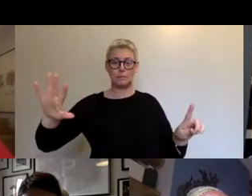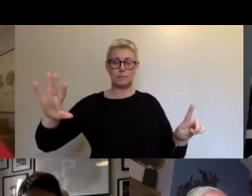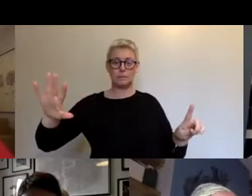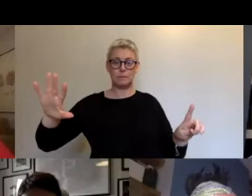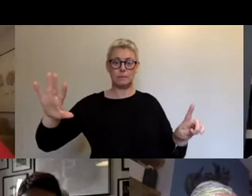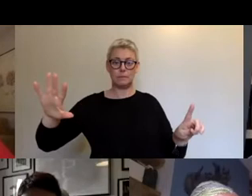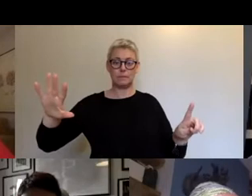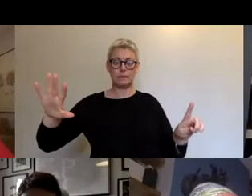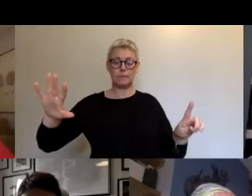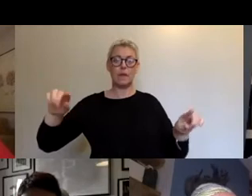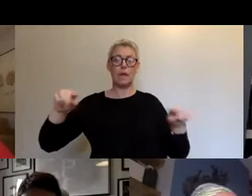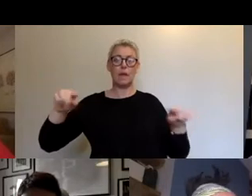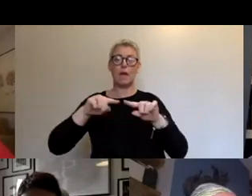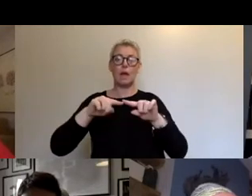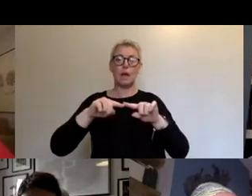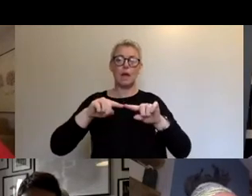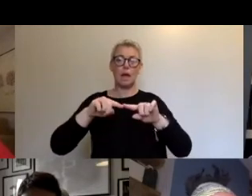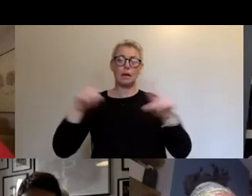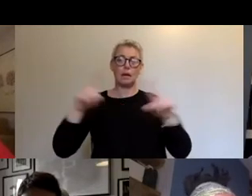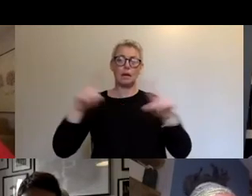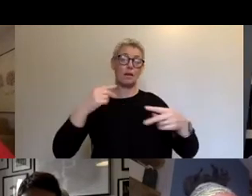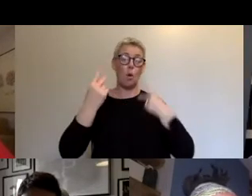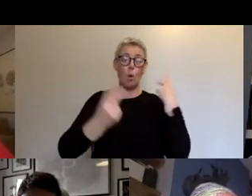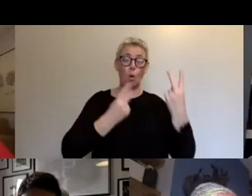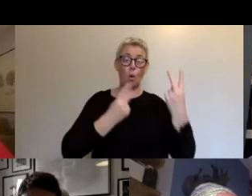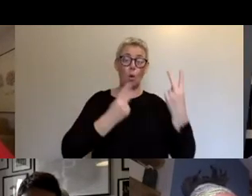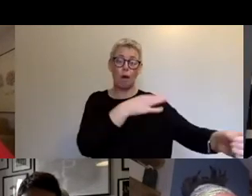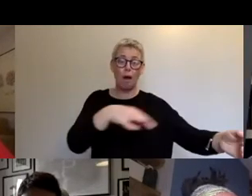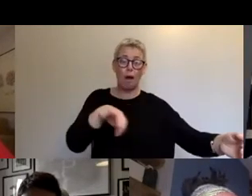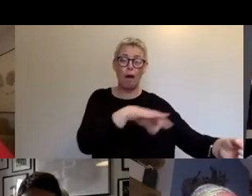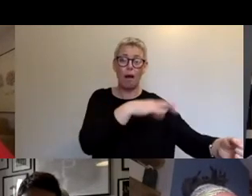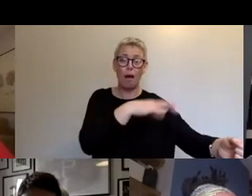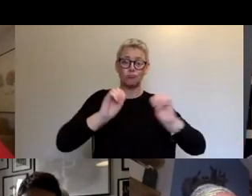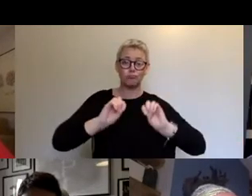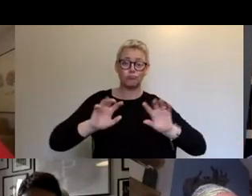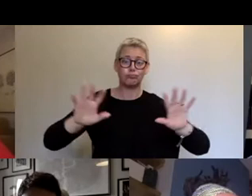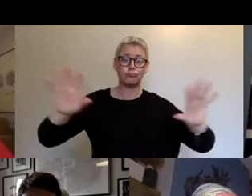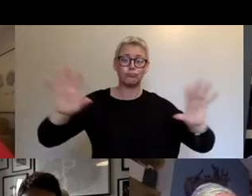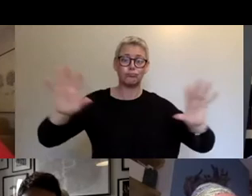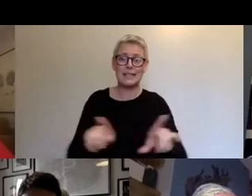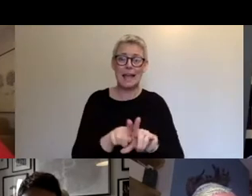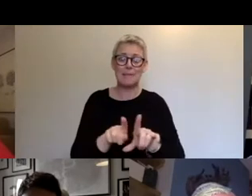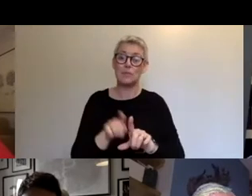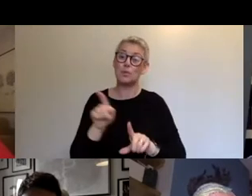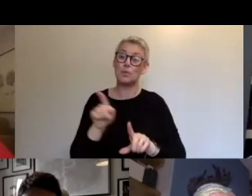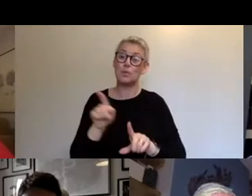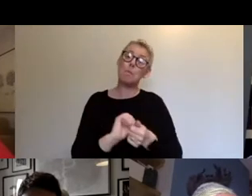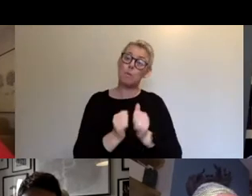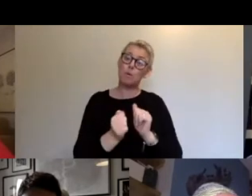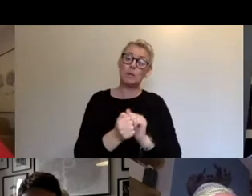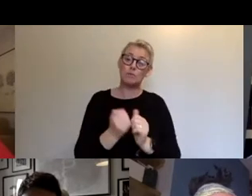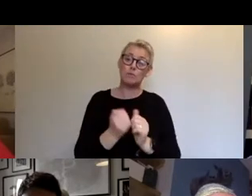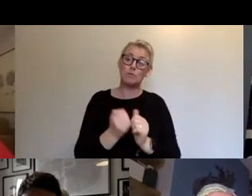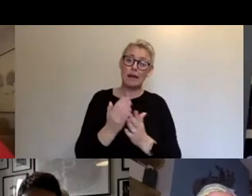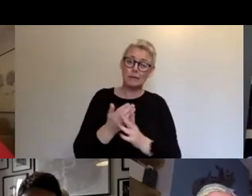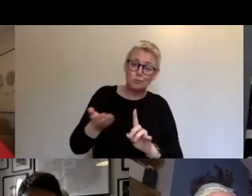A collective orchestra, which was just spectacular and amazing. So those partnerships really drove how we work